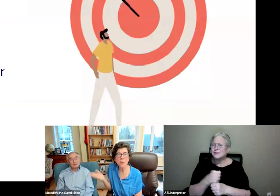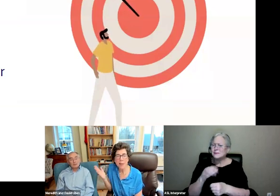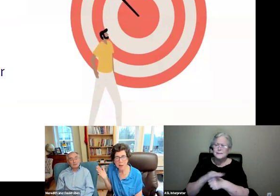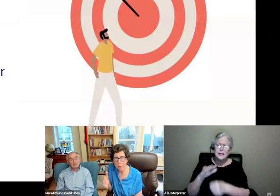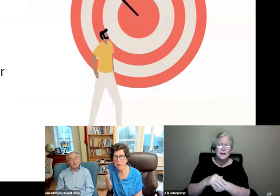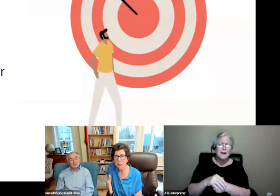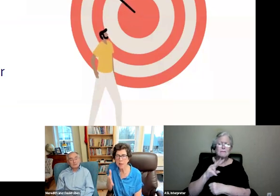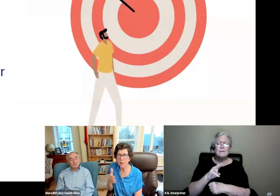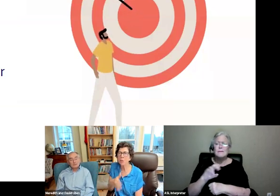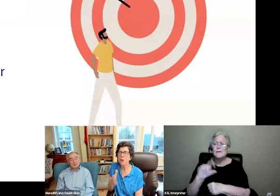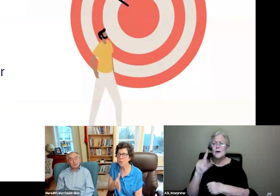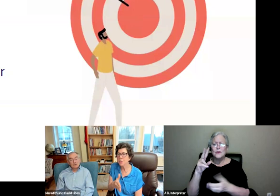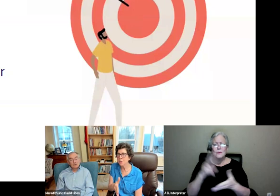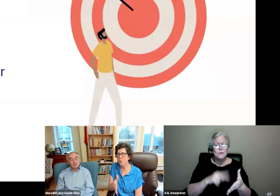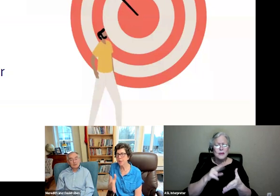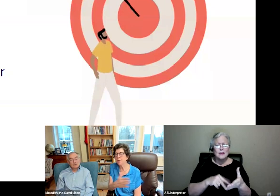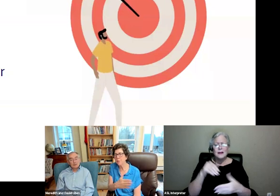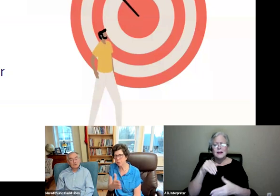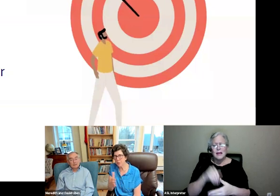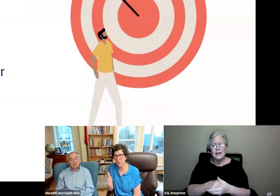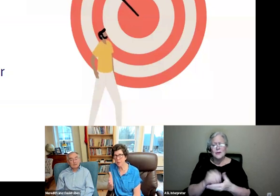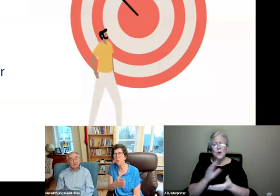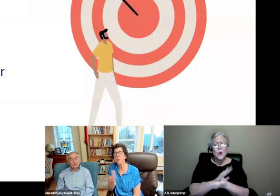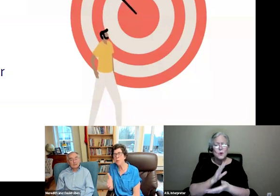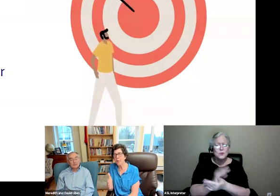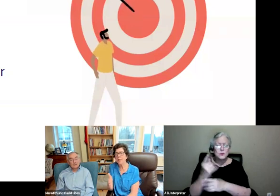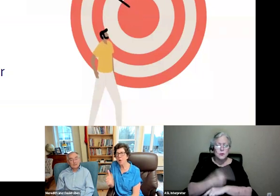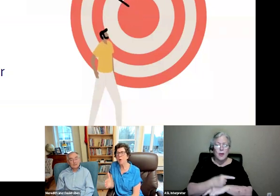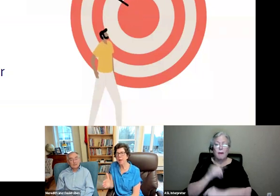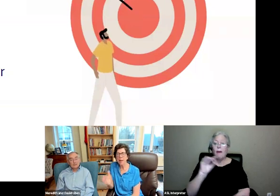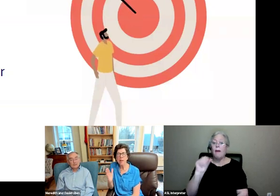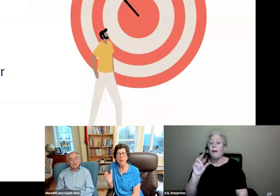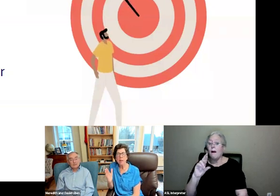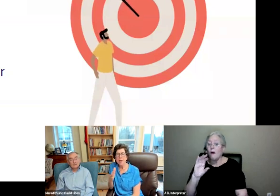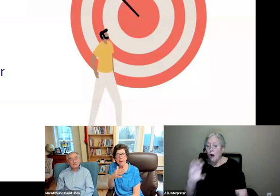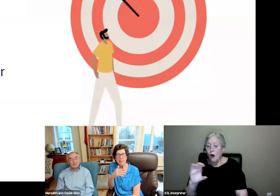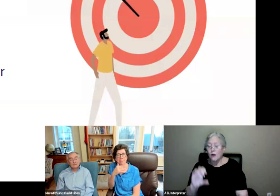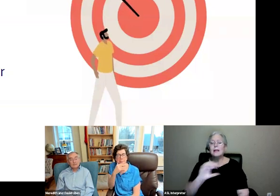a busy school day? ARC is structured to do it. It is really, it is unique in that way.